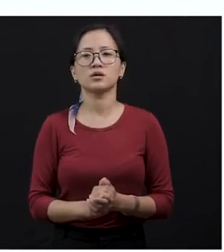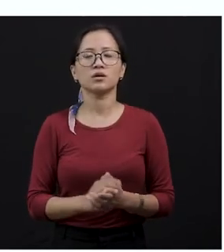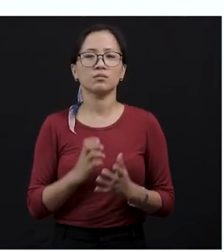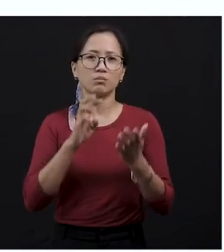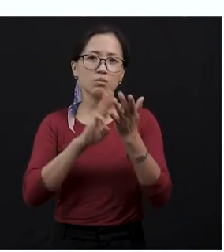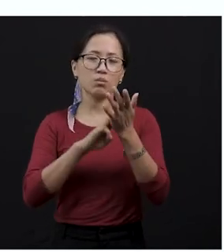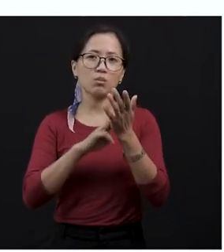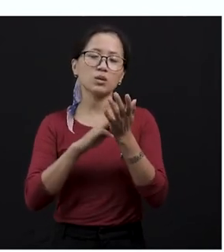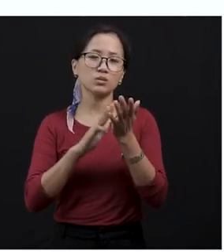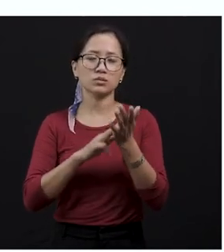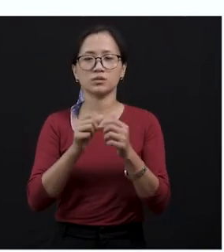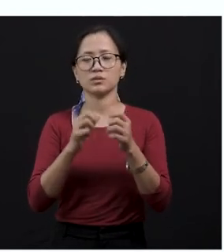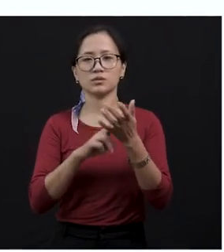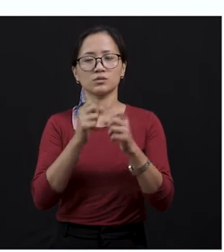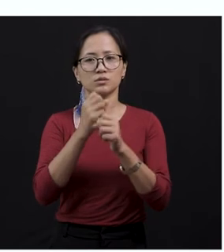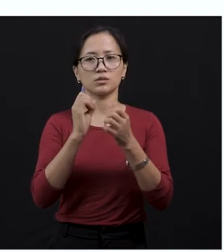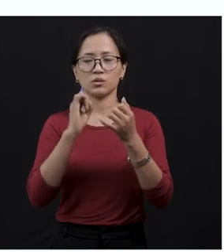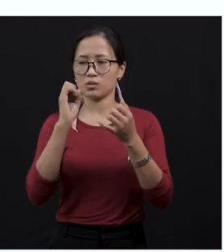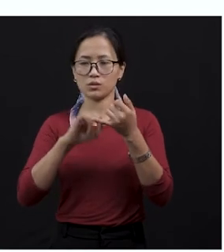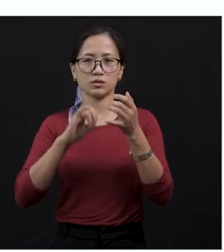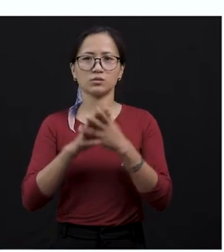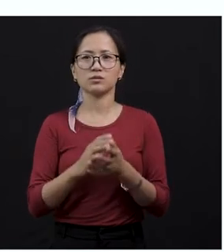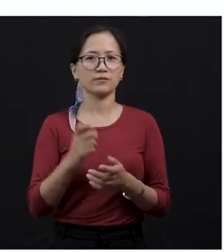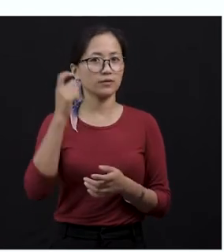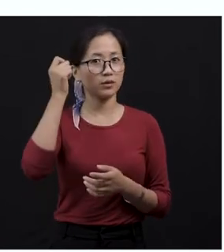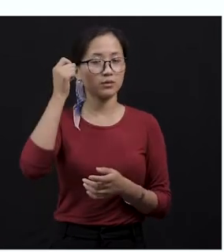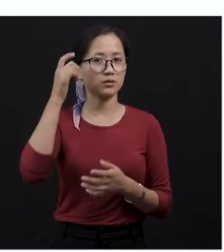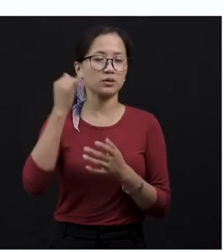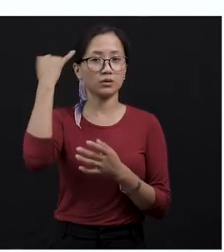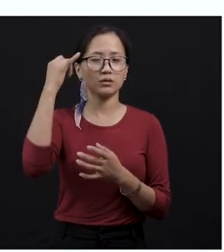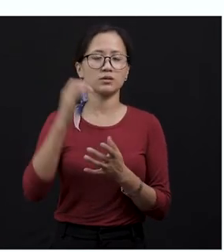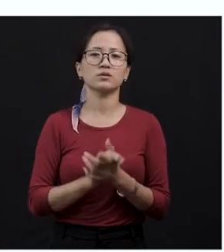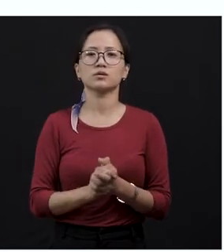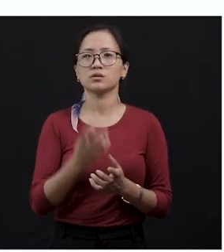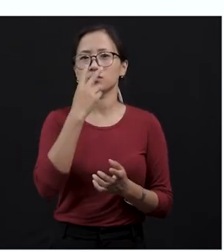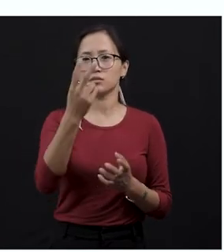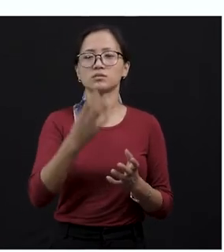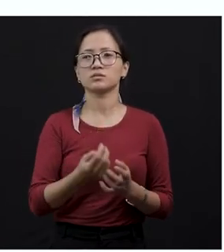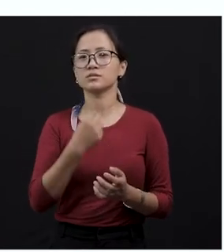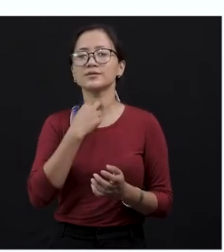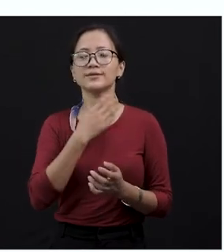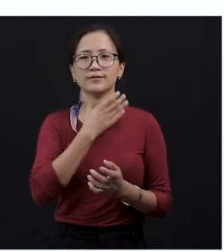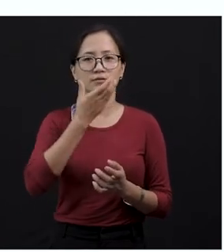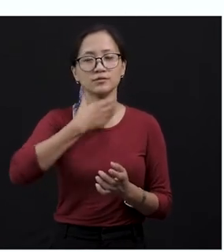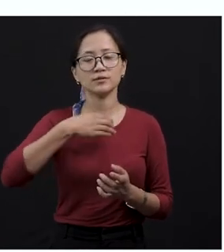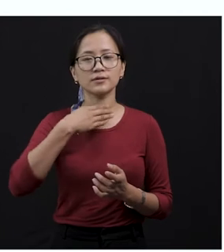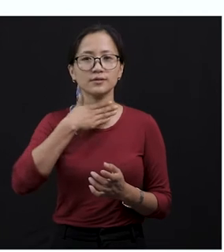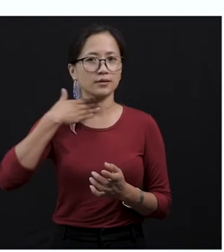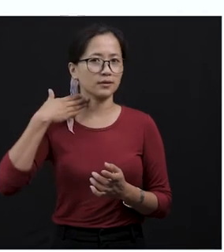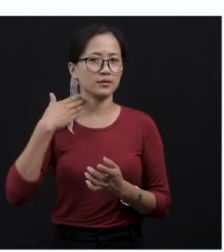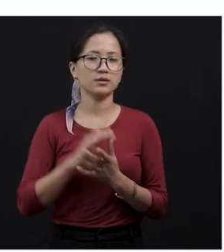and he did not look at the eyes of the cobra, okay? He was just looking at the neck, okay? At the sack. I told you